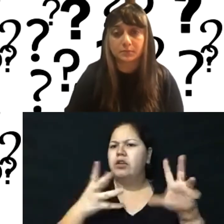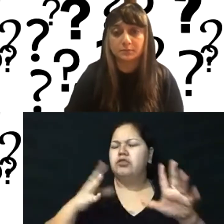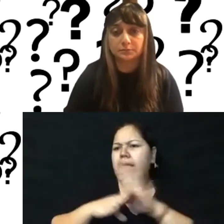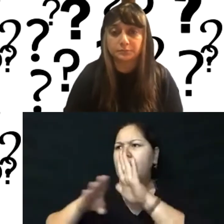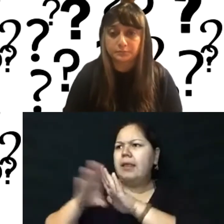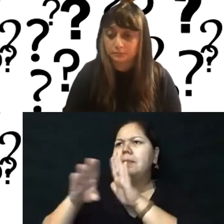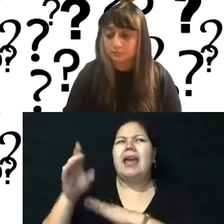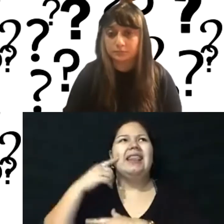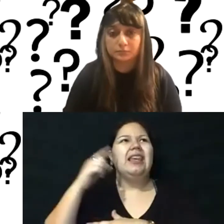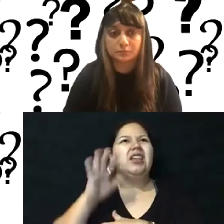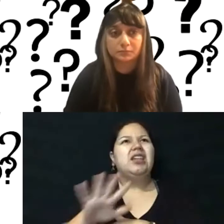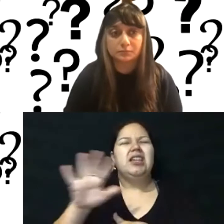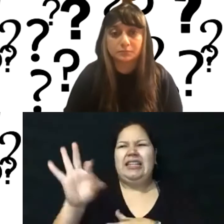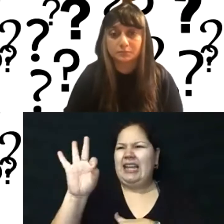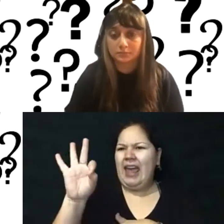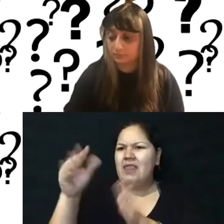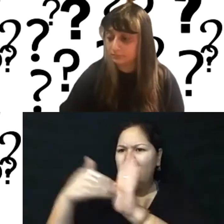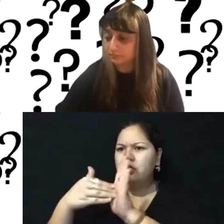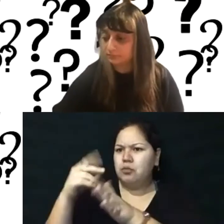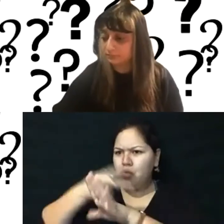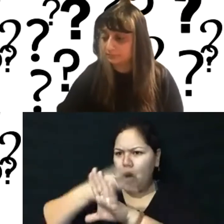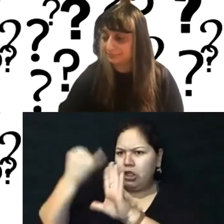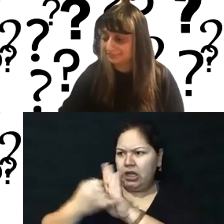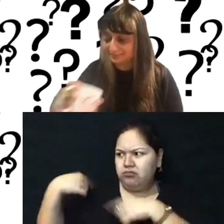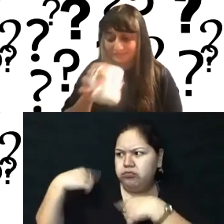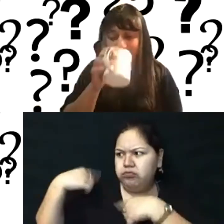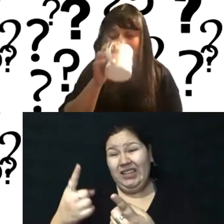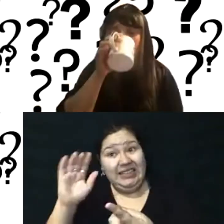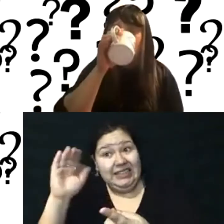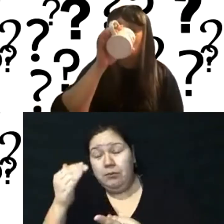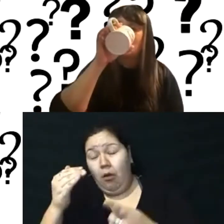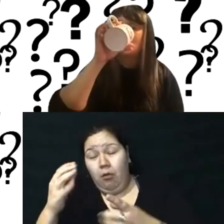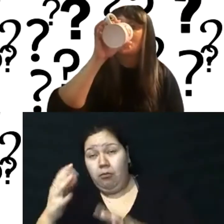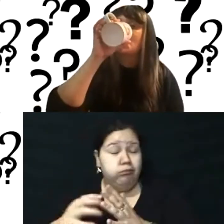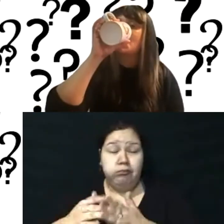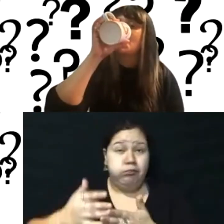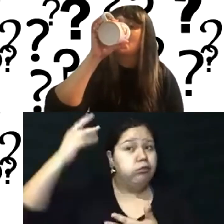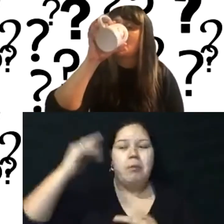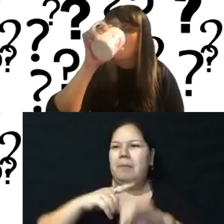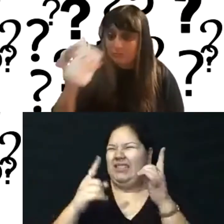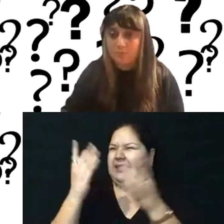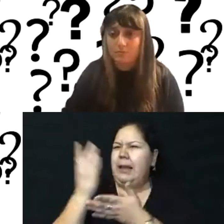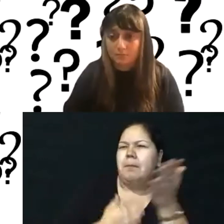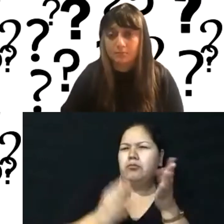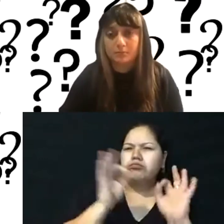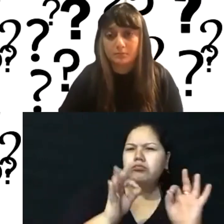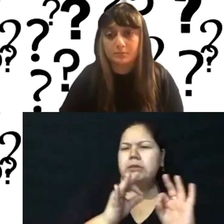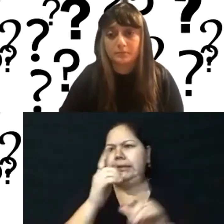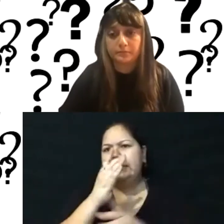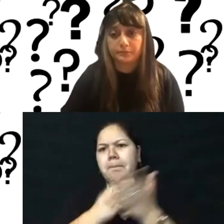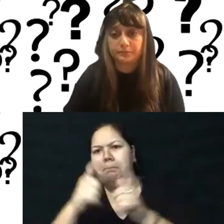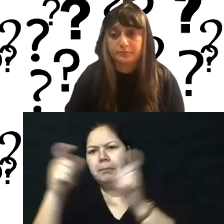at the end, close to 9,000 projects. And that sounds incredible, but you know, some of them are very small and some are very large, but like